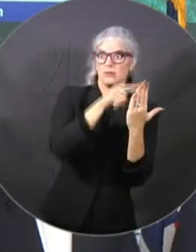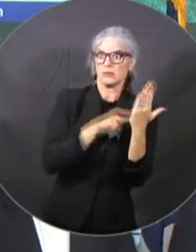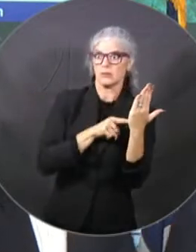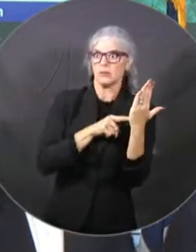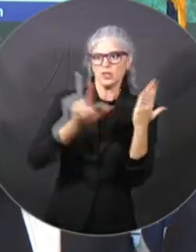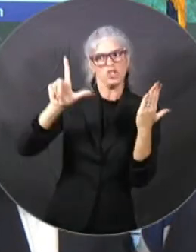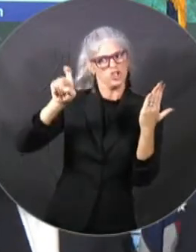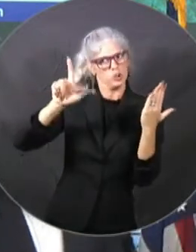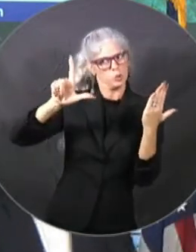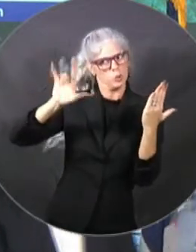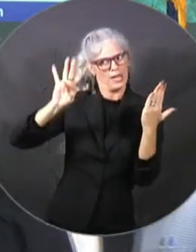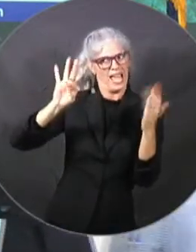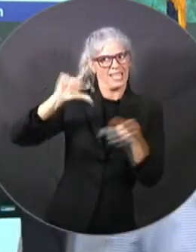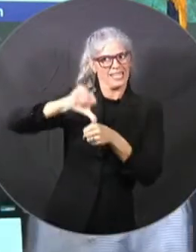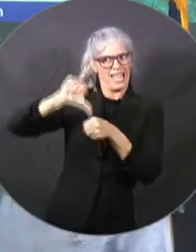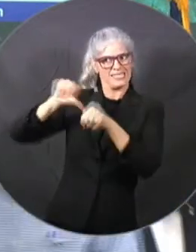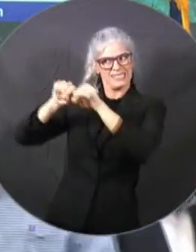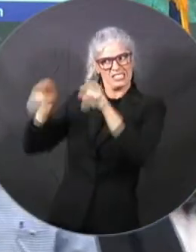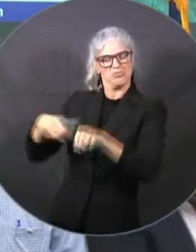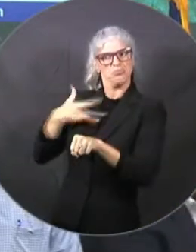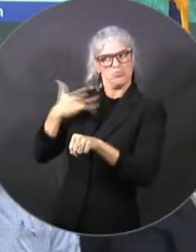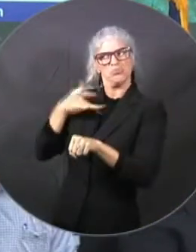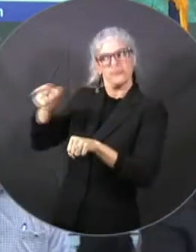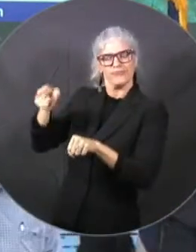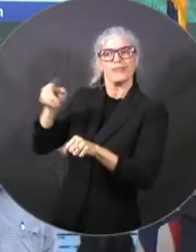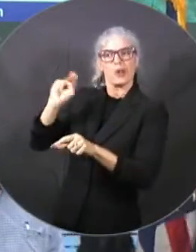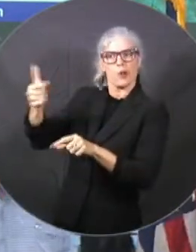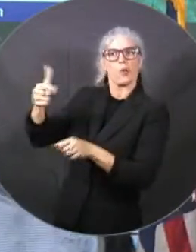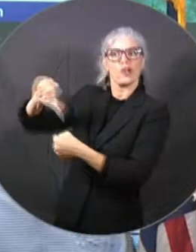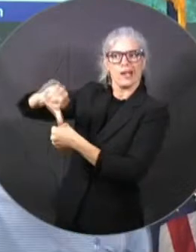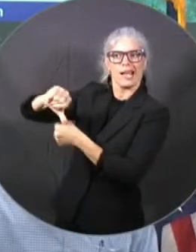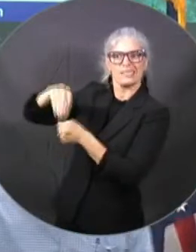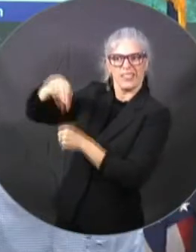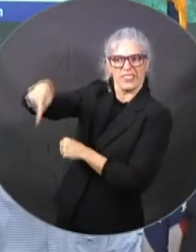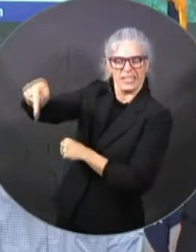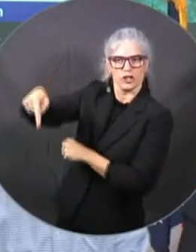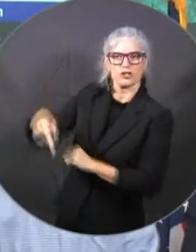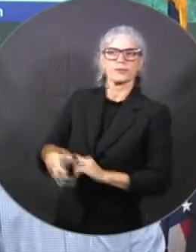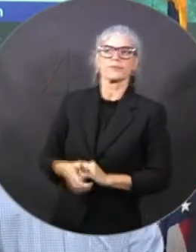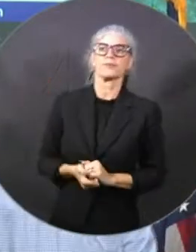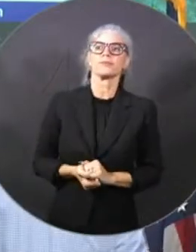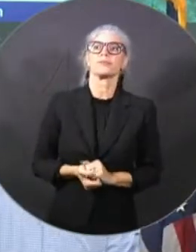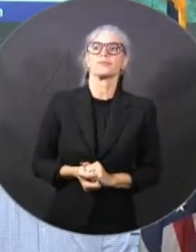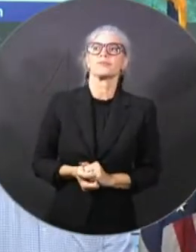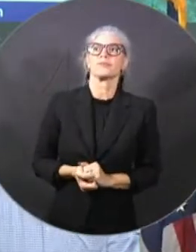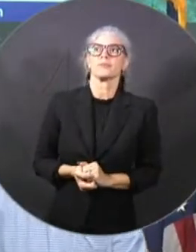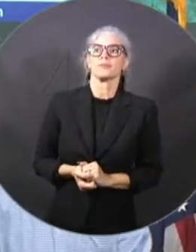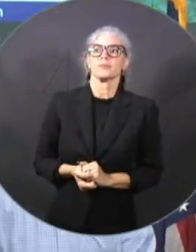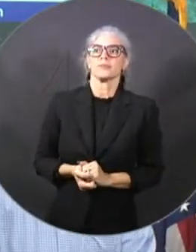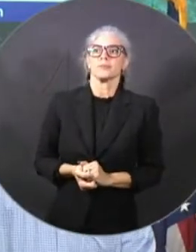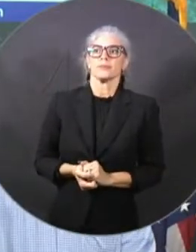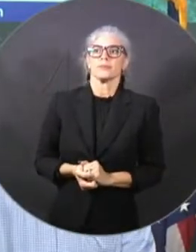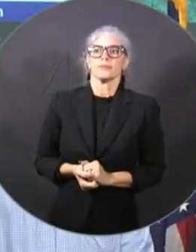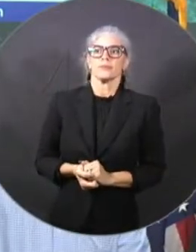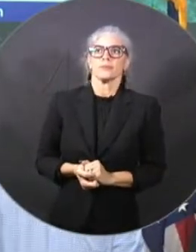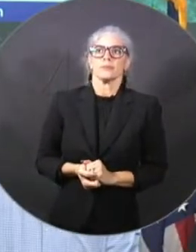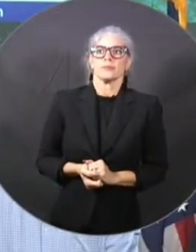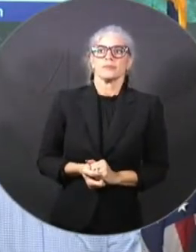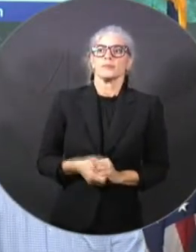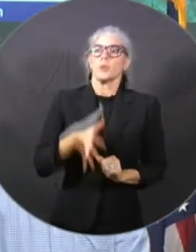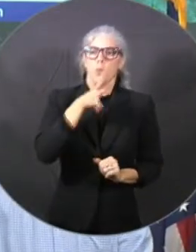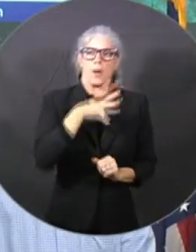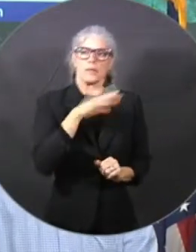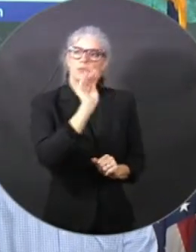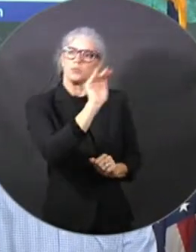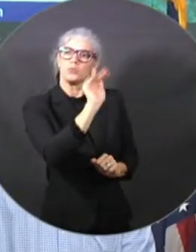I believe it's storm. I mean, this is a storm that's really quickly intensifying, more than originally planned.